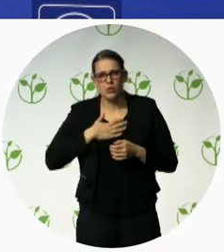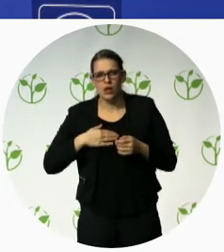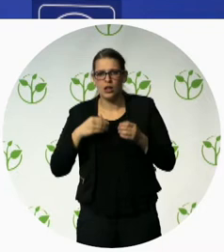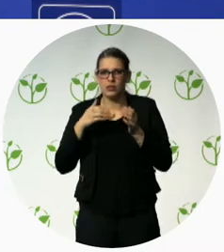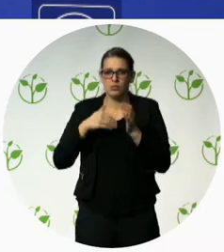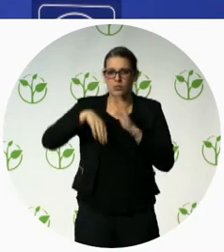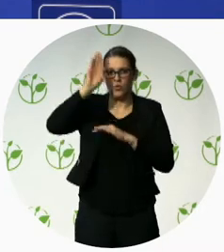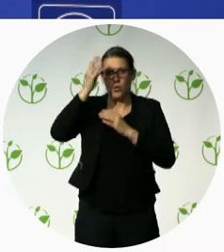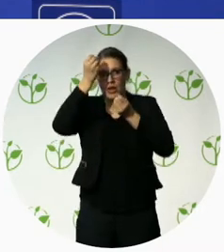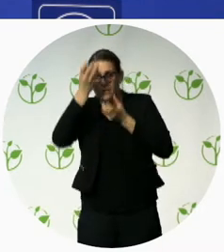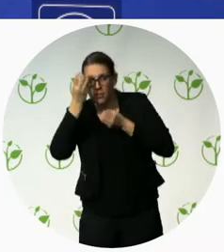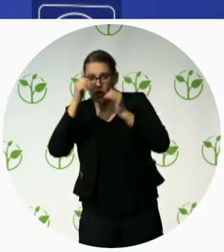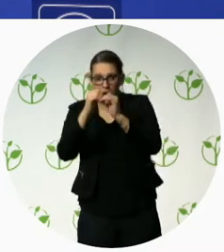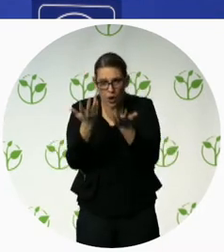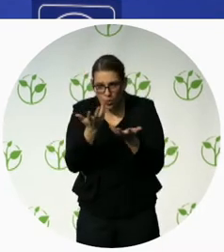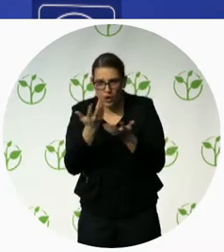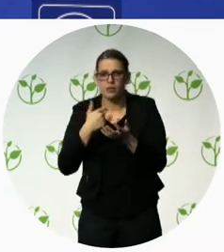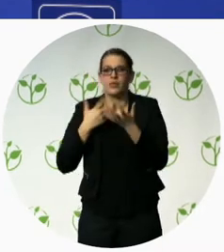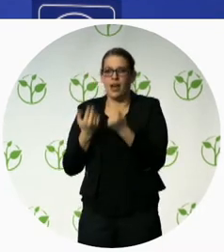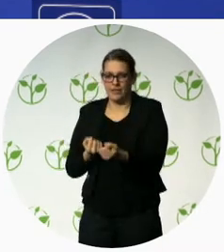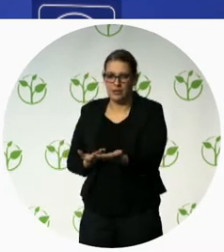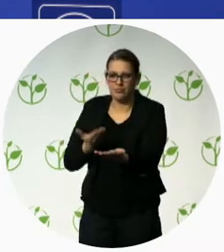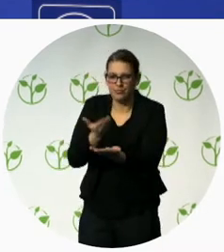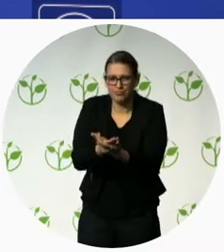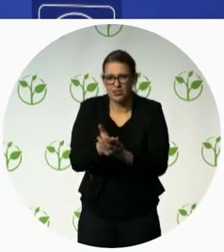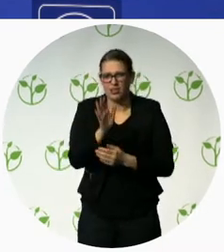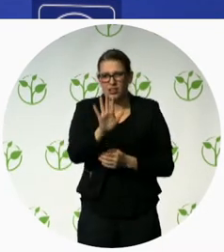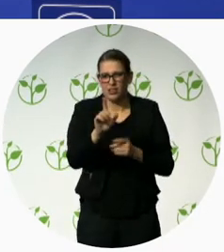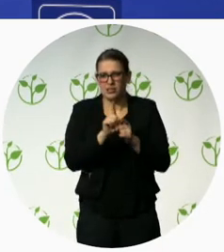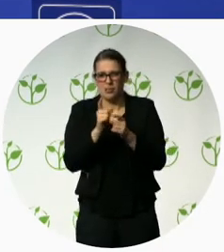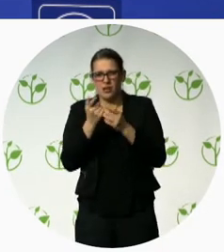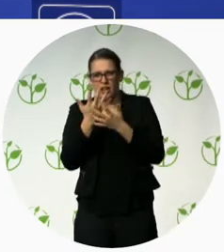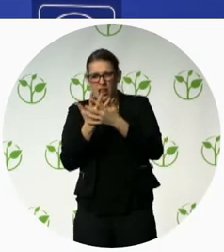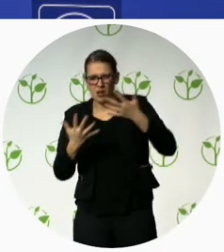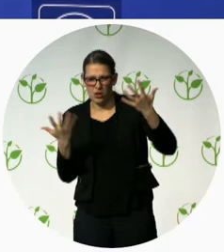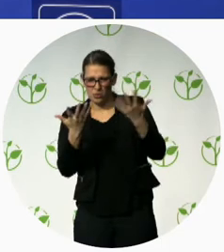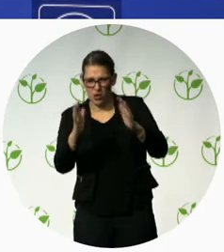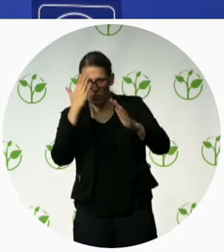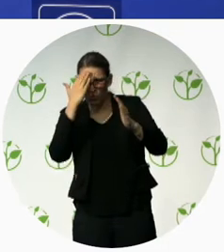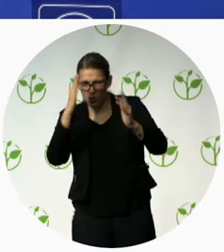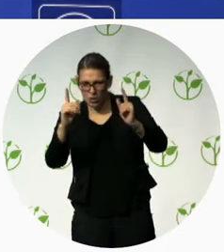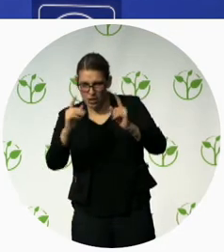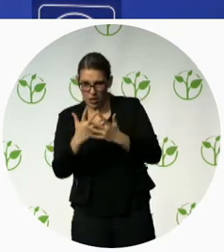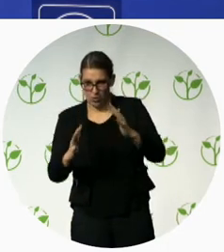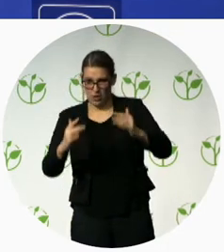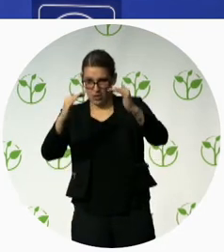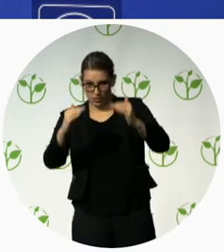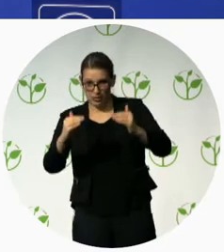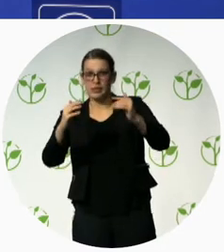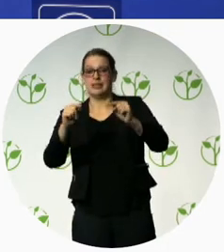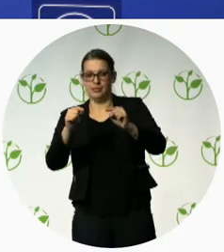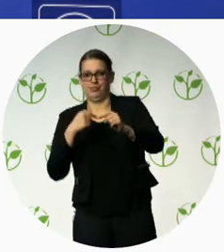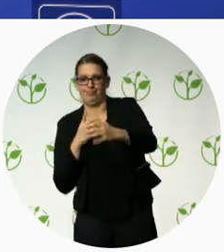that Asuta does on a regular basis and also and also the training